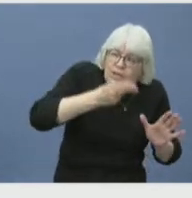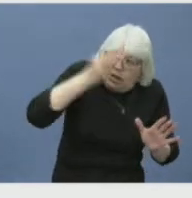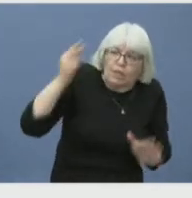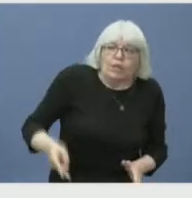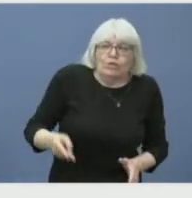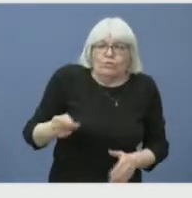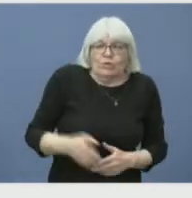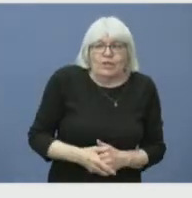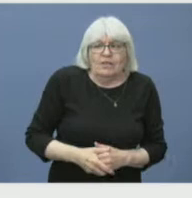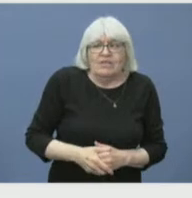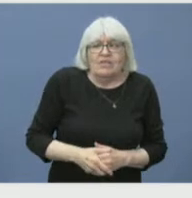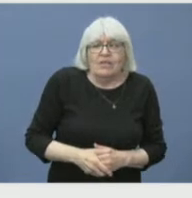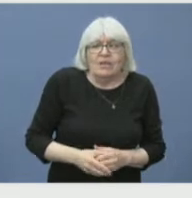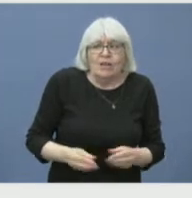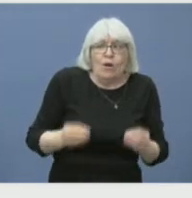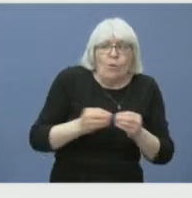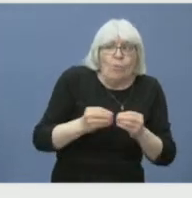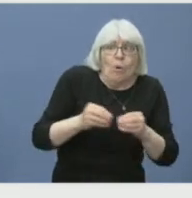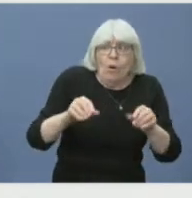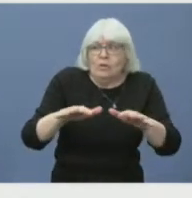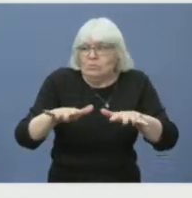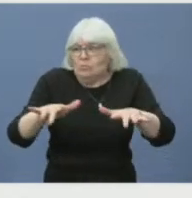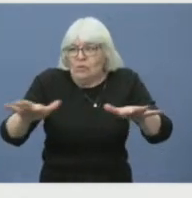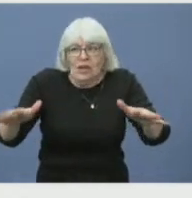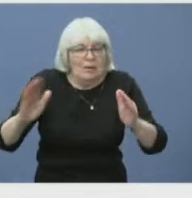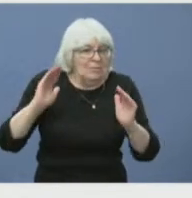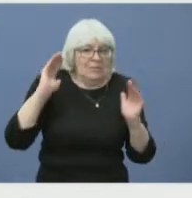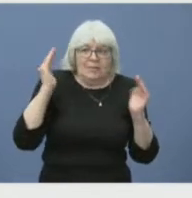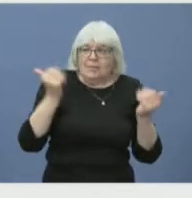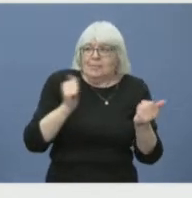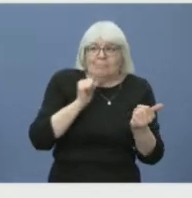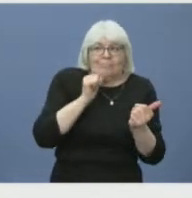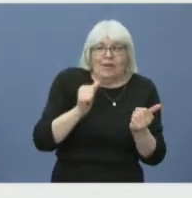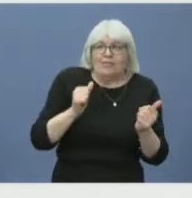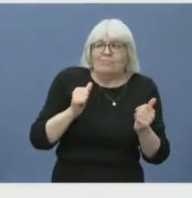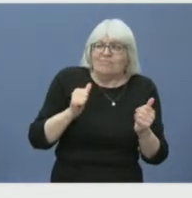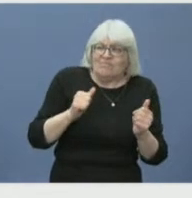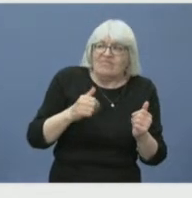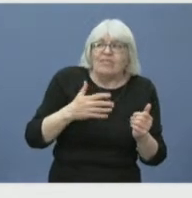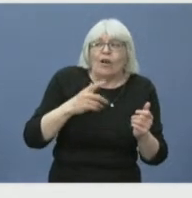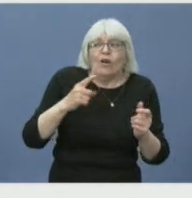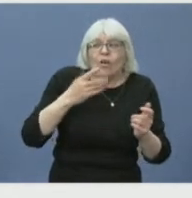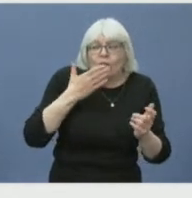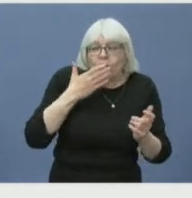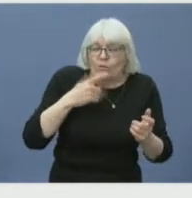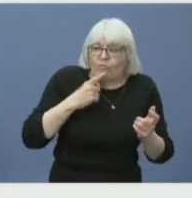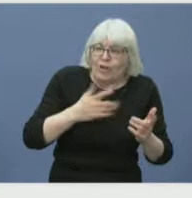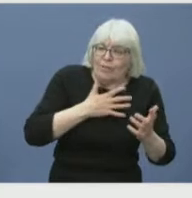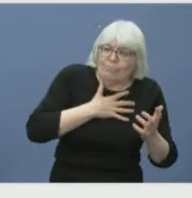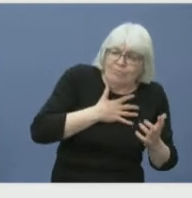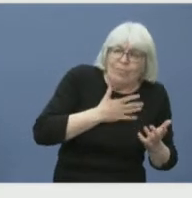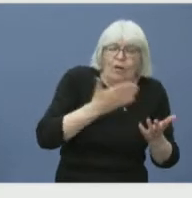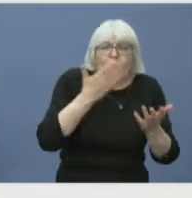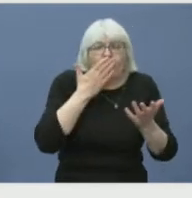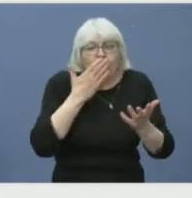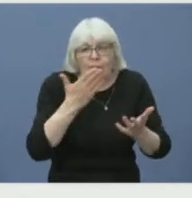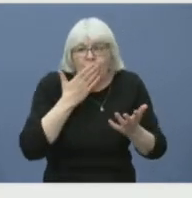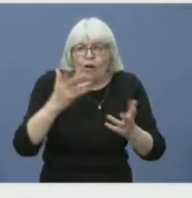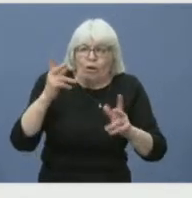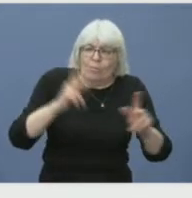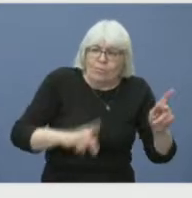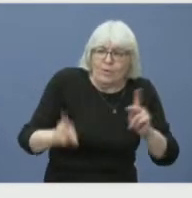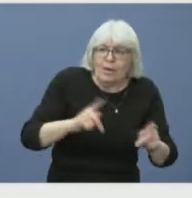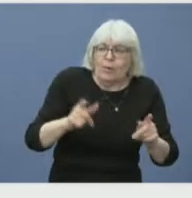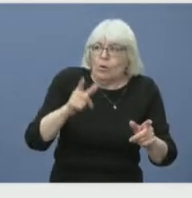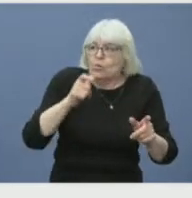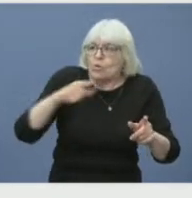wildfire. We extend our heartfelt thanks to many people who came together to keep our community safe during these